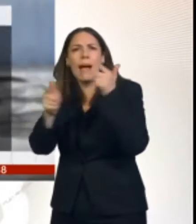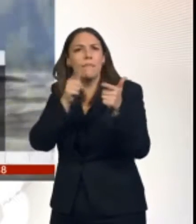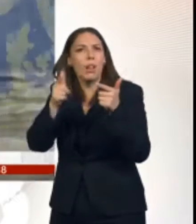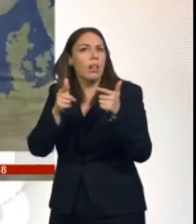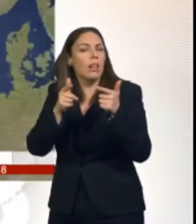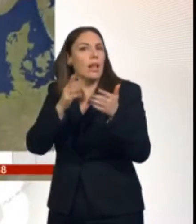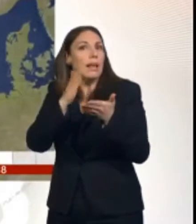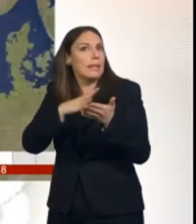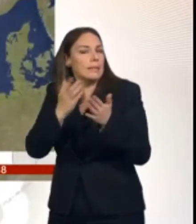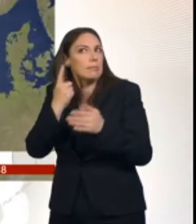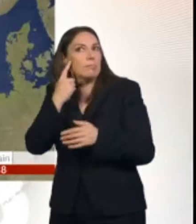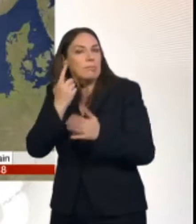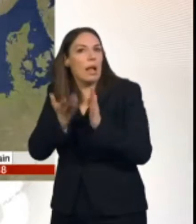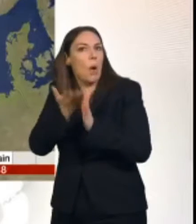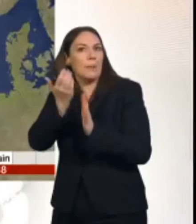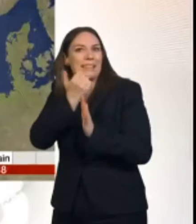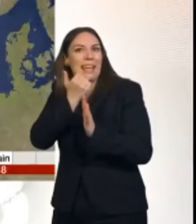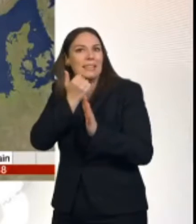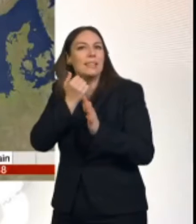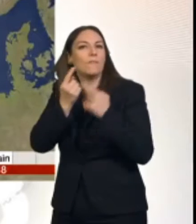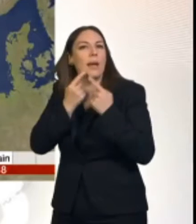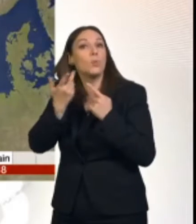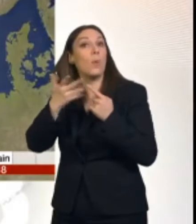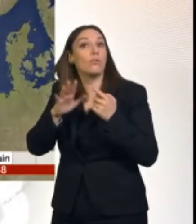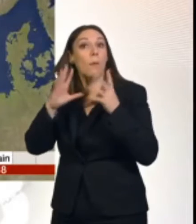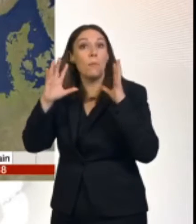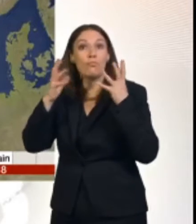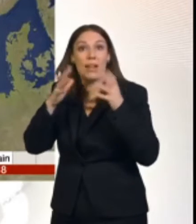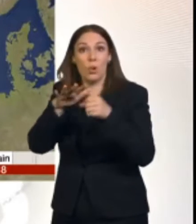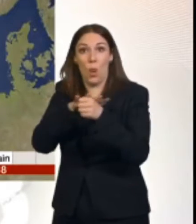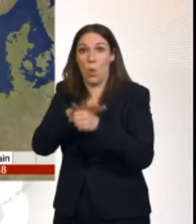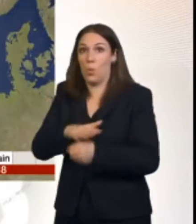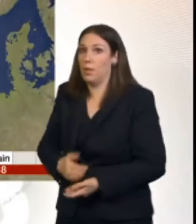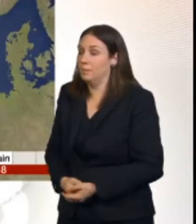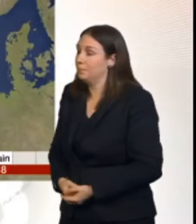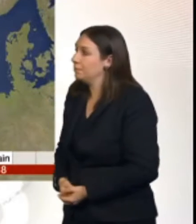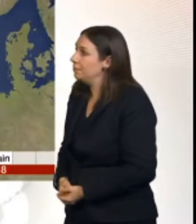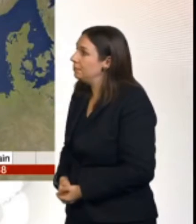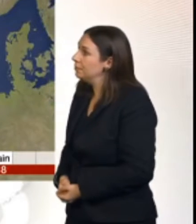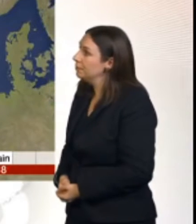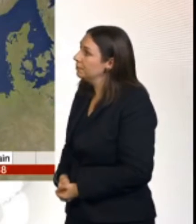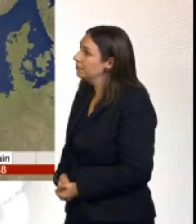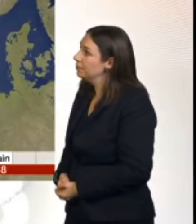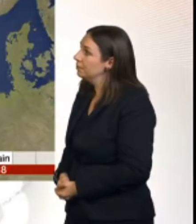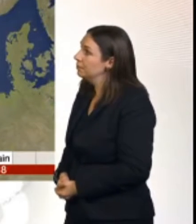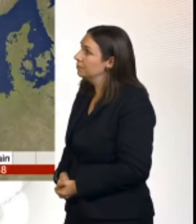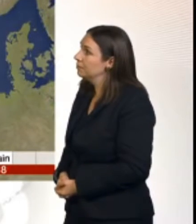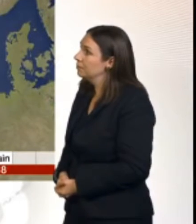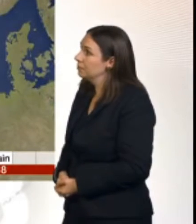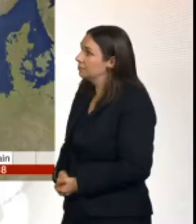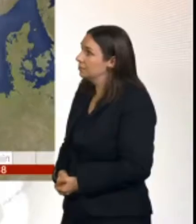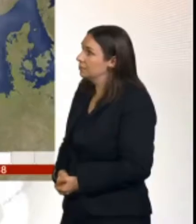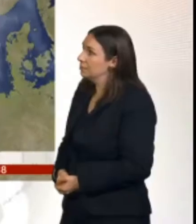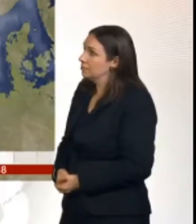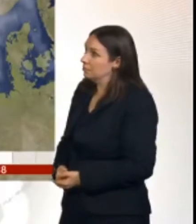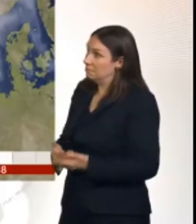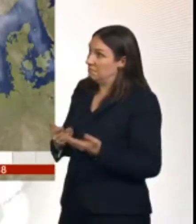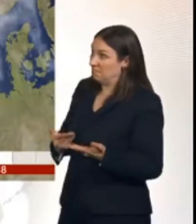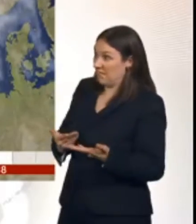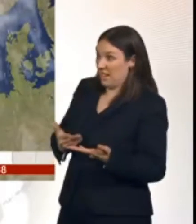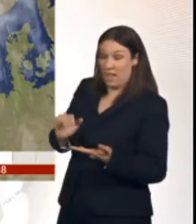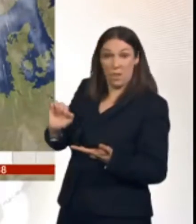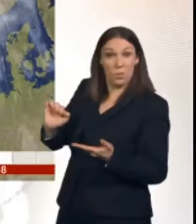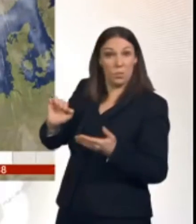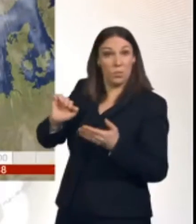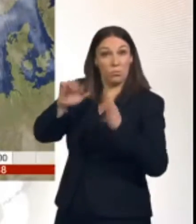disruption wherever you're heading. Now, out there at the moment, we've got one area of heavy rain clearing out. Patchy rain, a drizzle coming and going